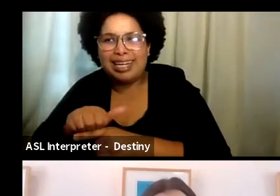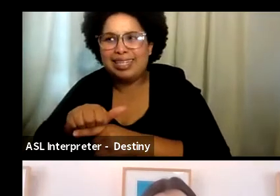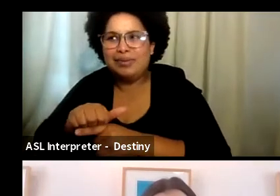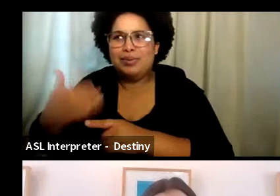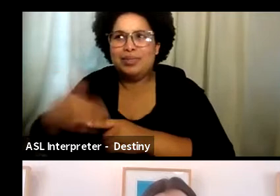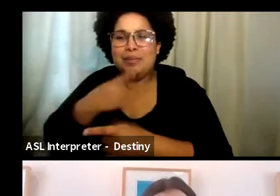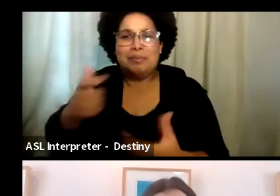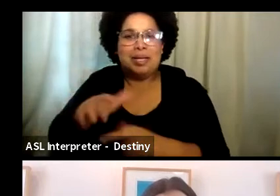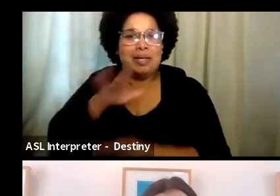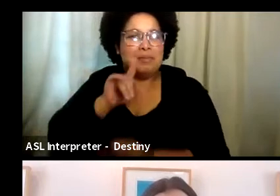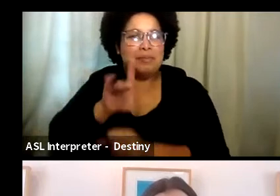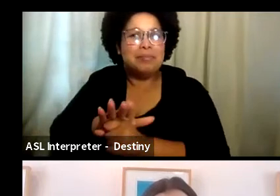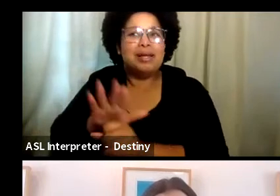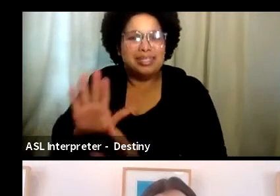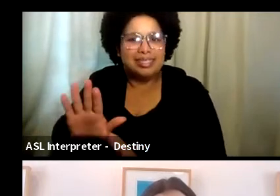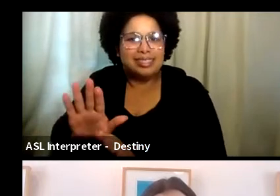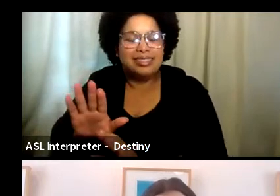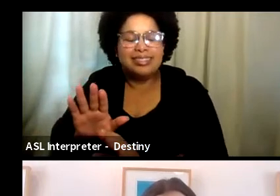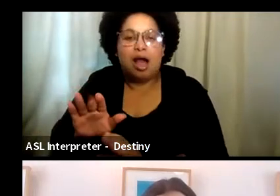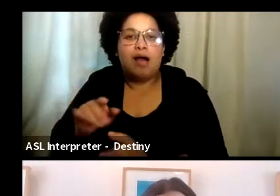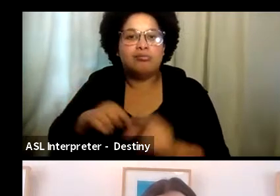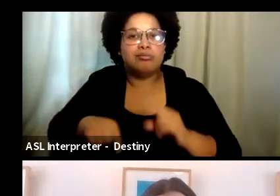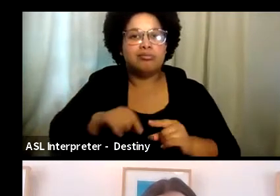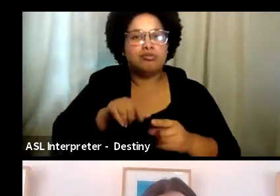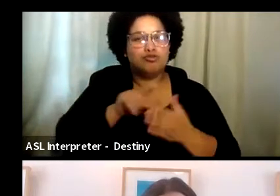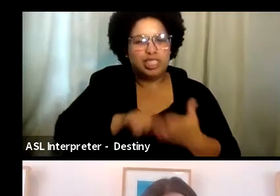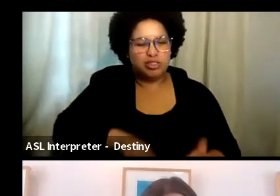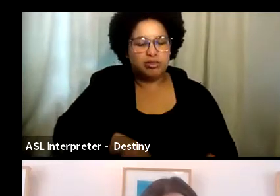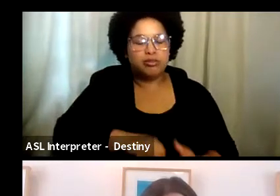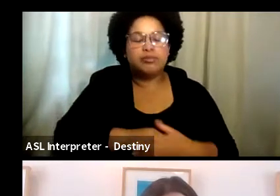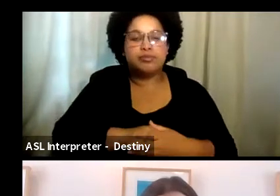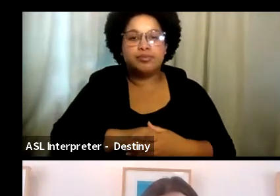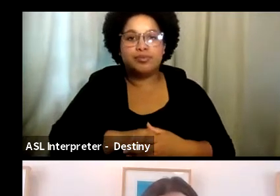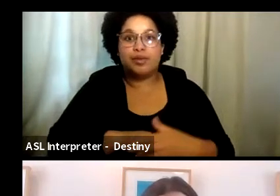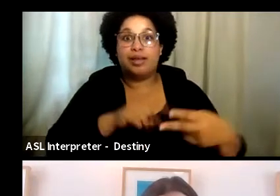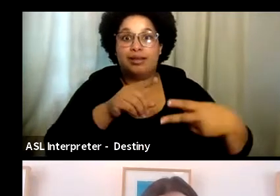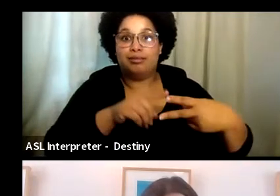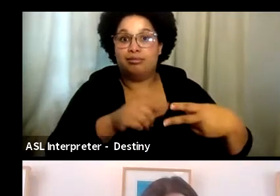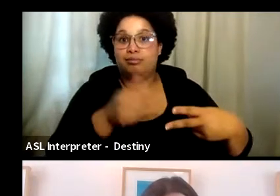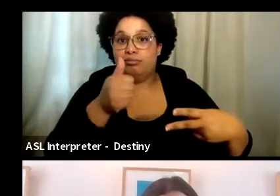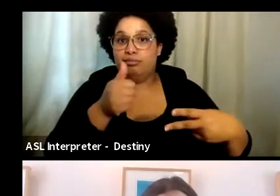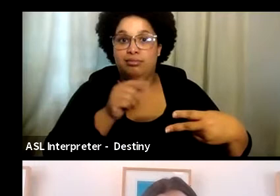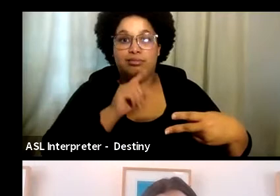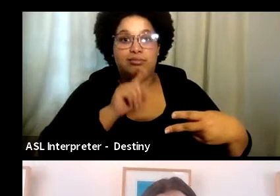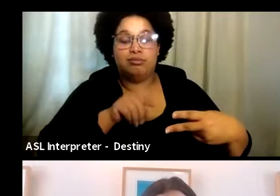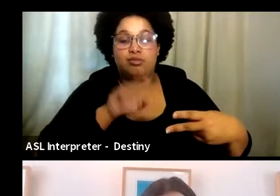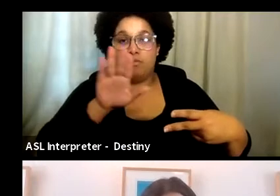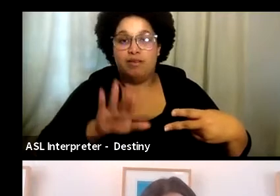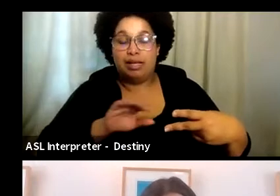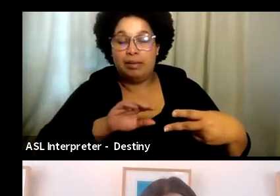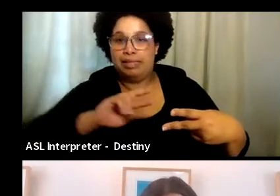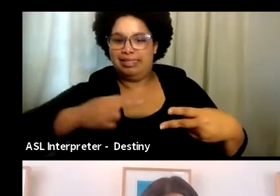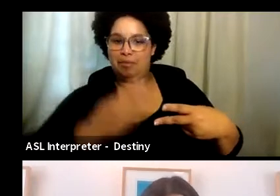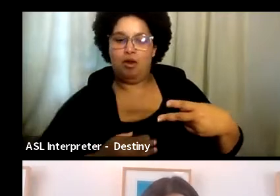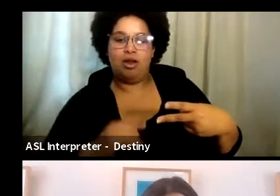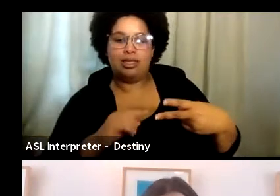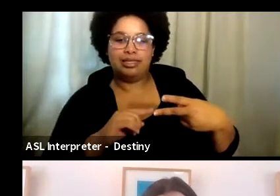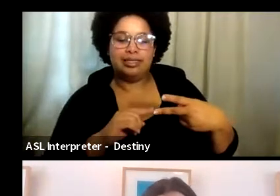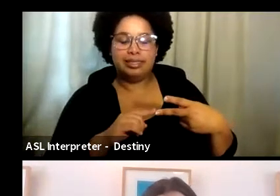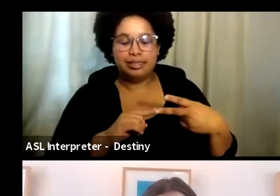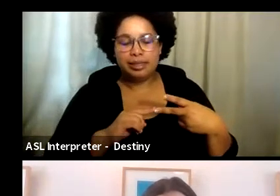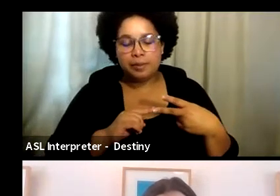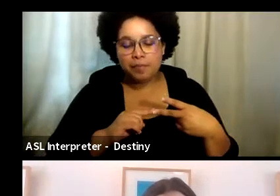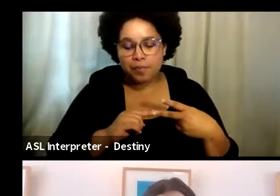answer. And the second part of the question and why I wanted to just to get the first full answer out the second part of the question that came in that I think is important is,